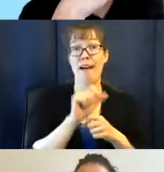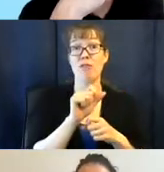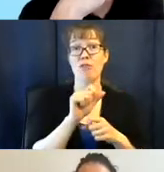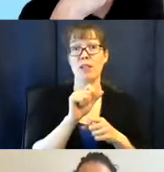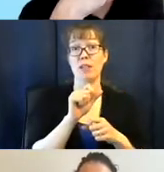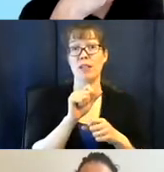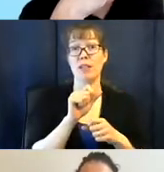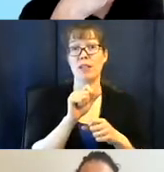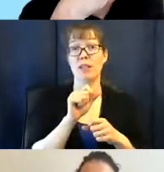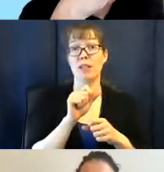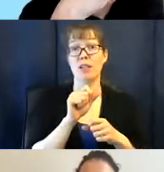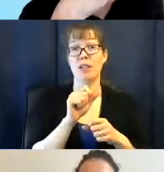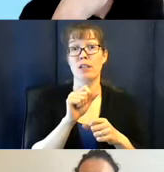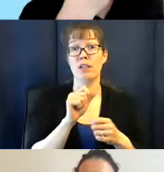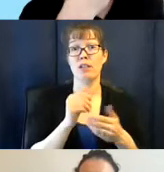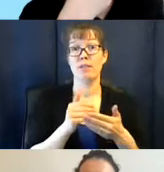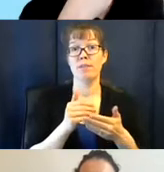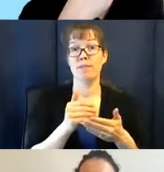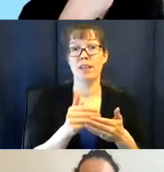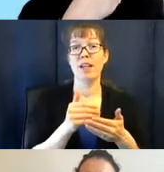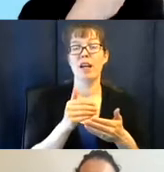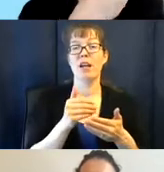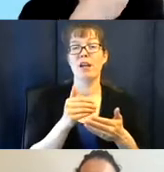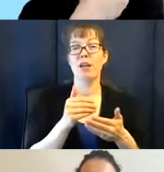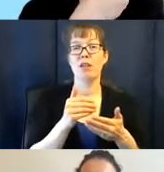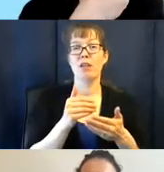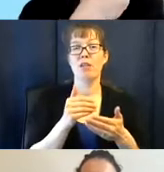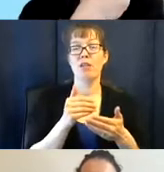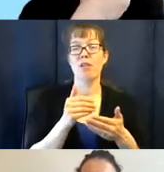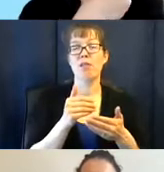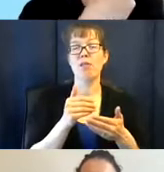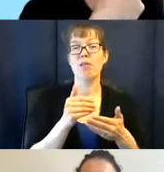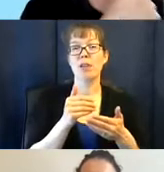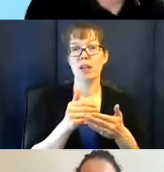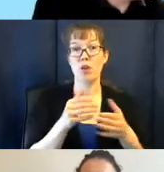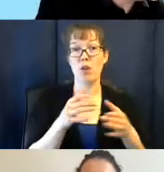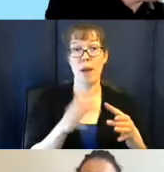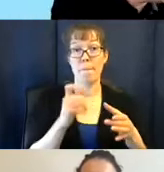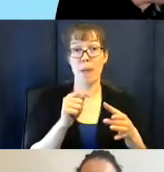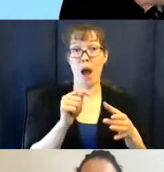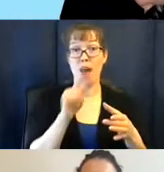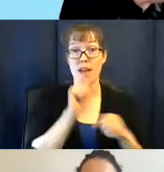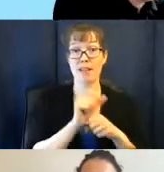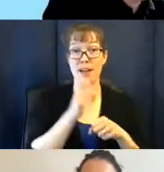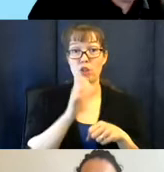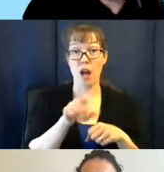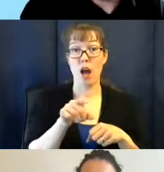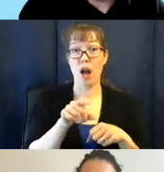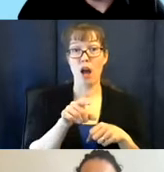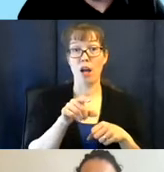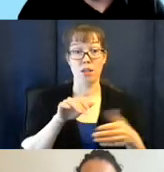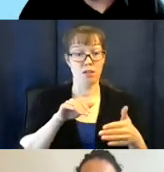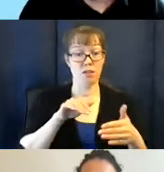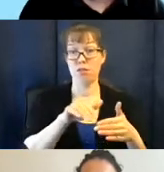like, until you get to the pot that's hot, you can touch